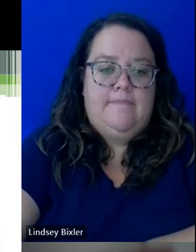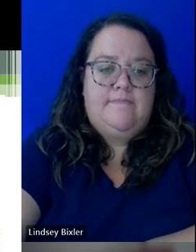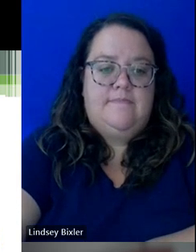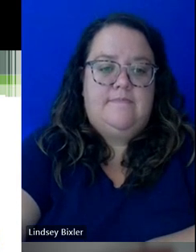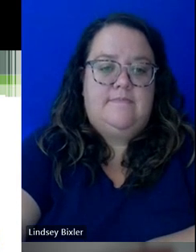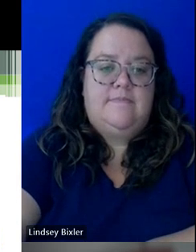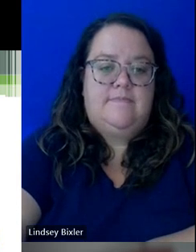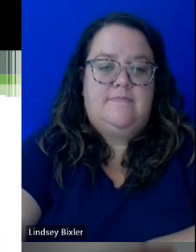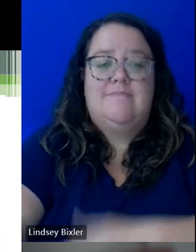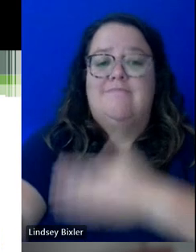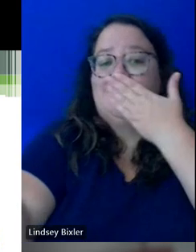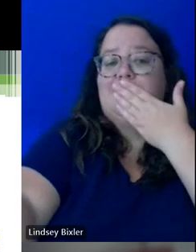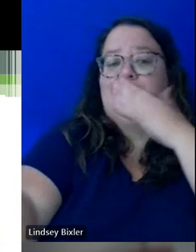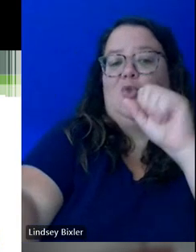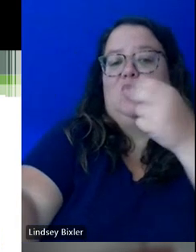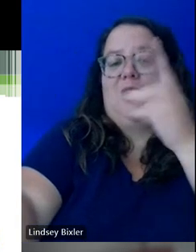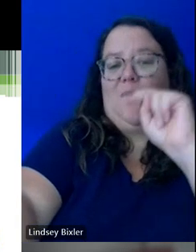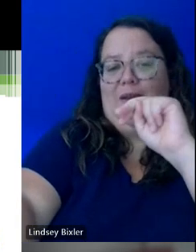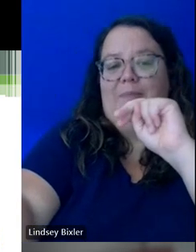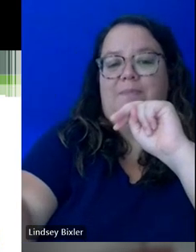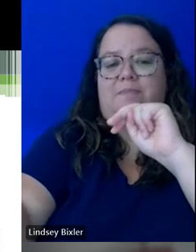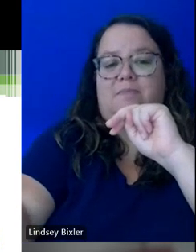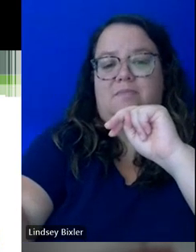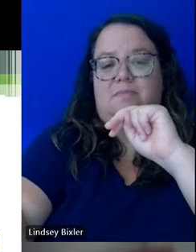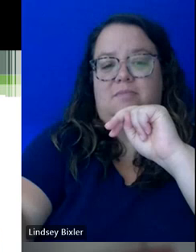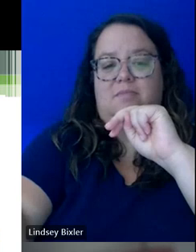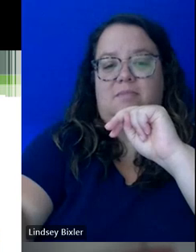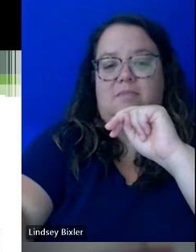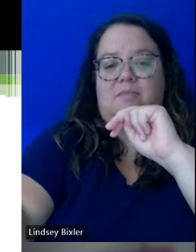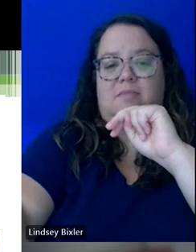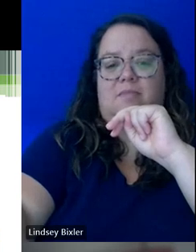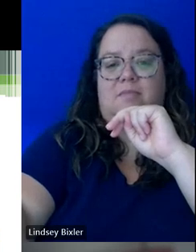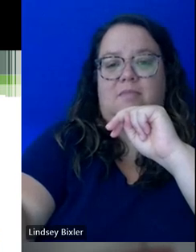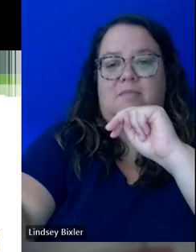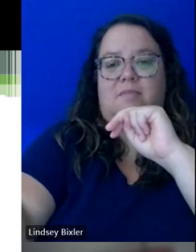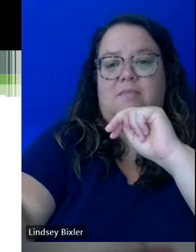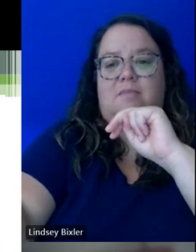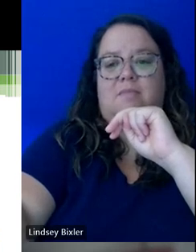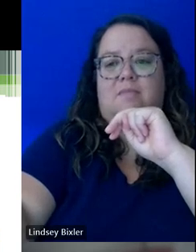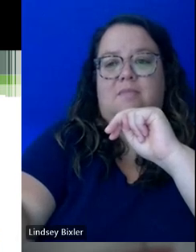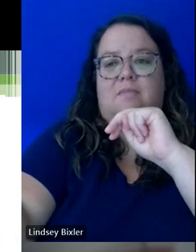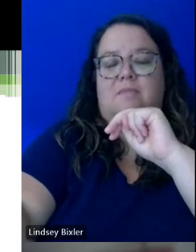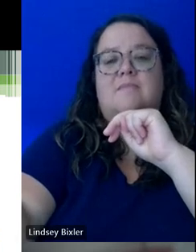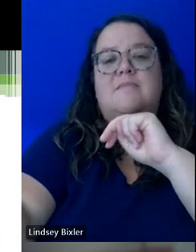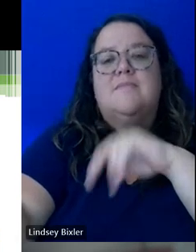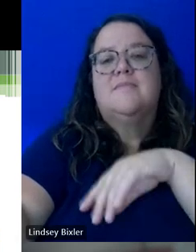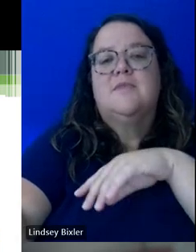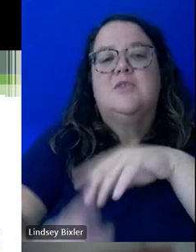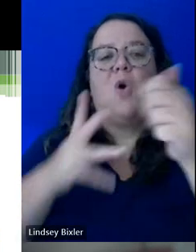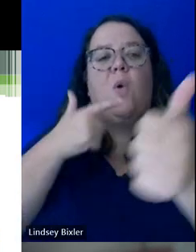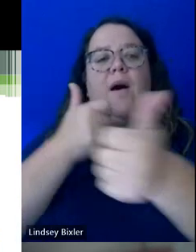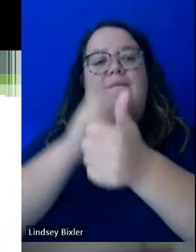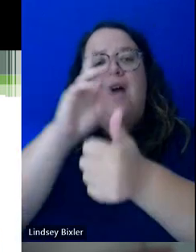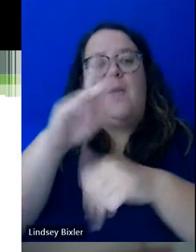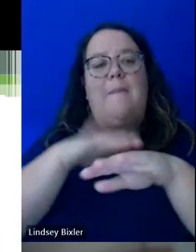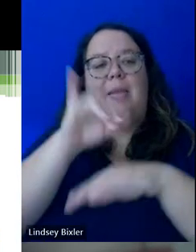Thank you, Sharon. So kind of following up on that, Sharon had mentioned before, when talking about